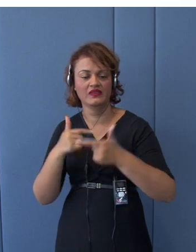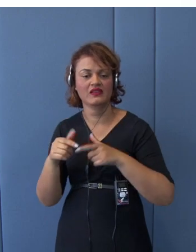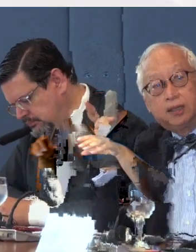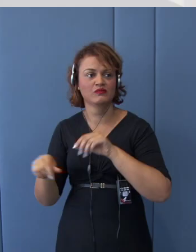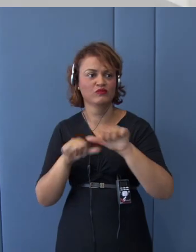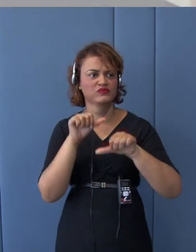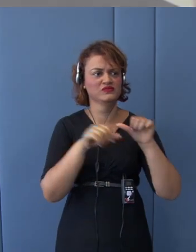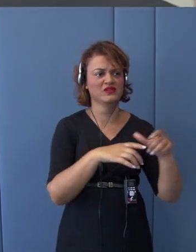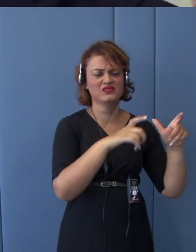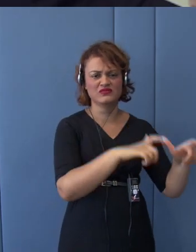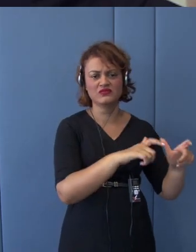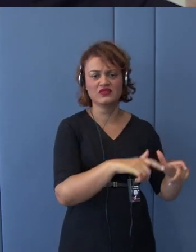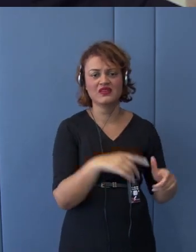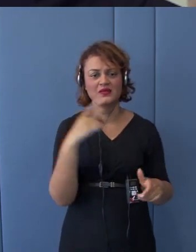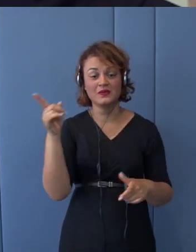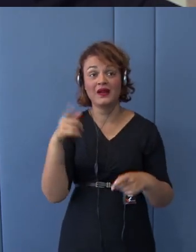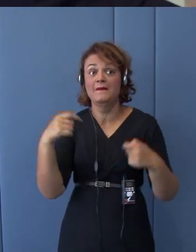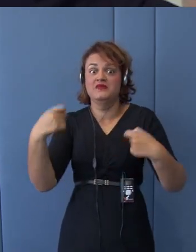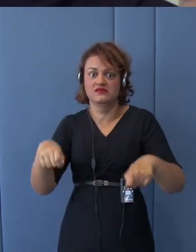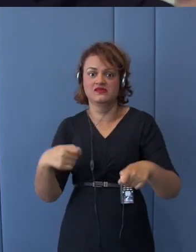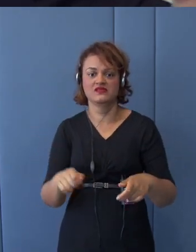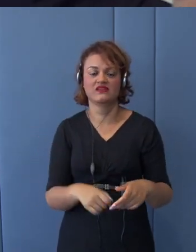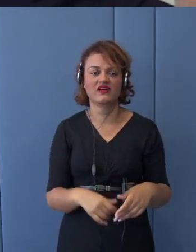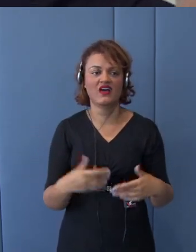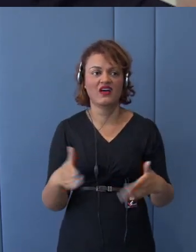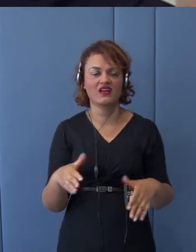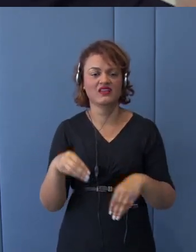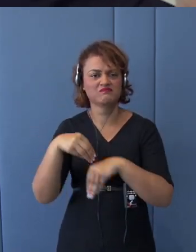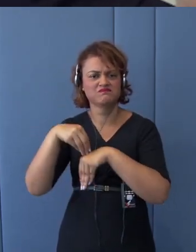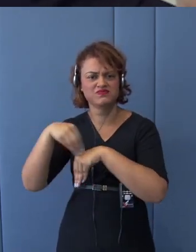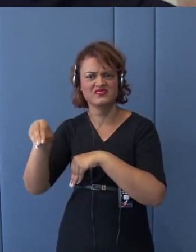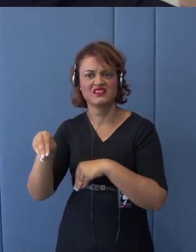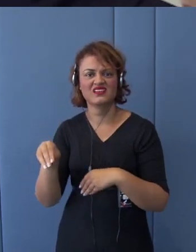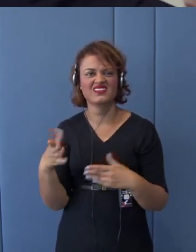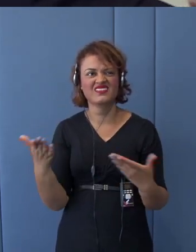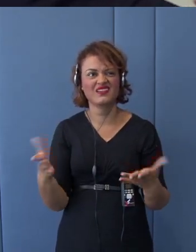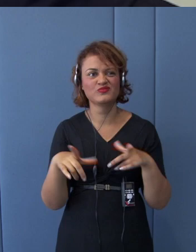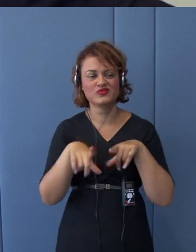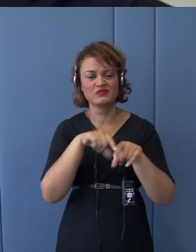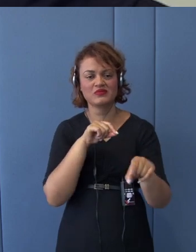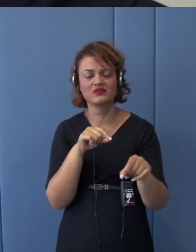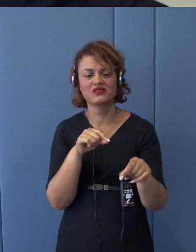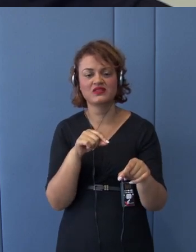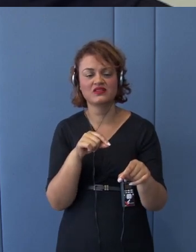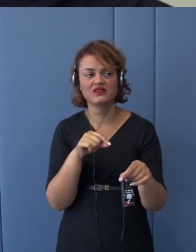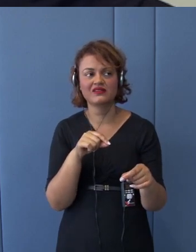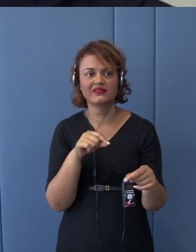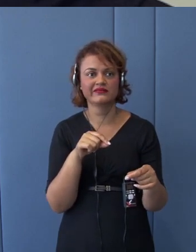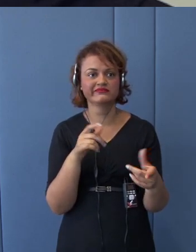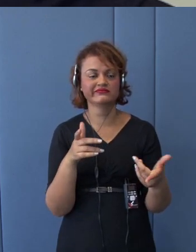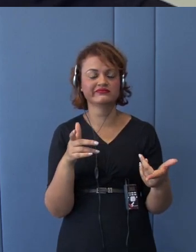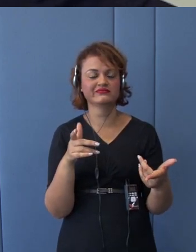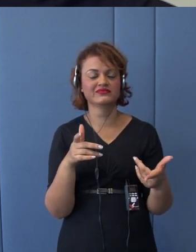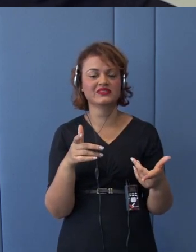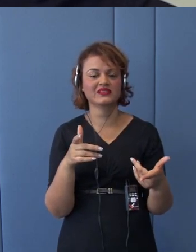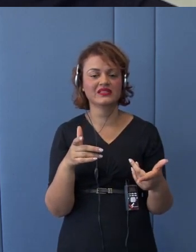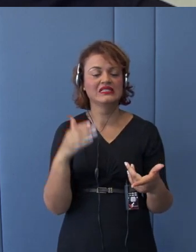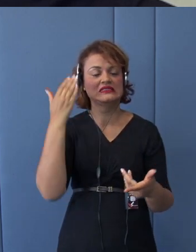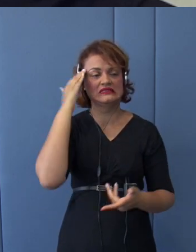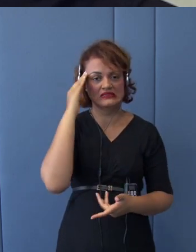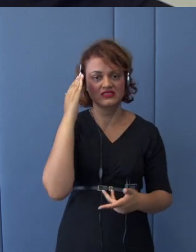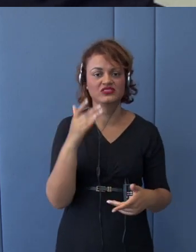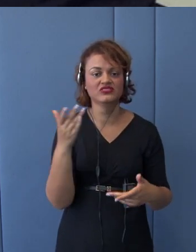that was his message. So, I think Japan also shared that kind of concern. And another thing is the